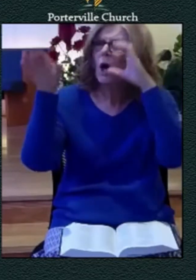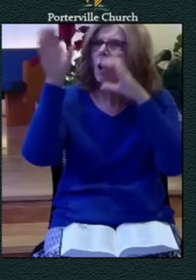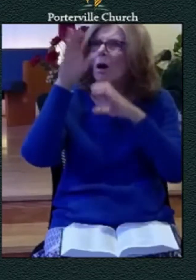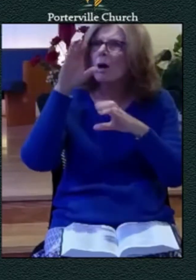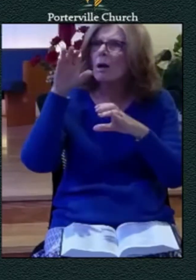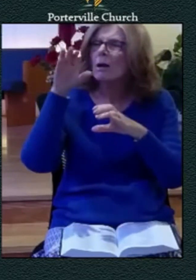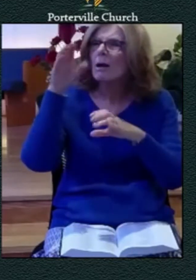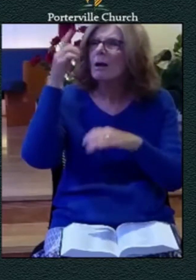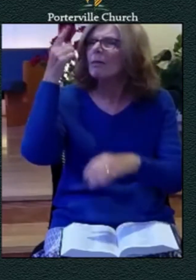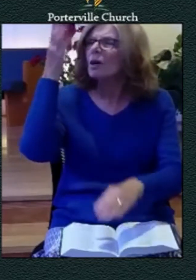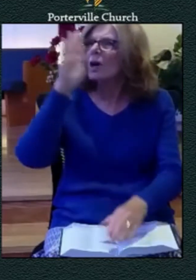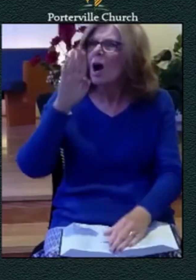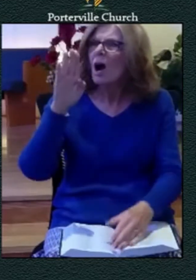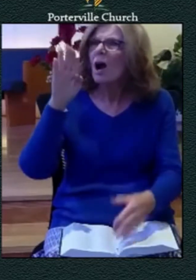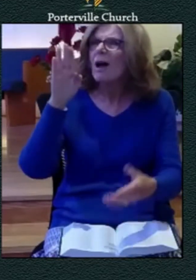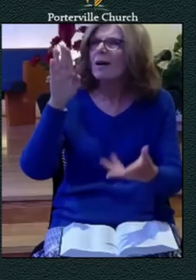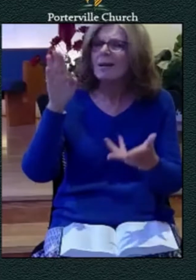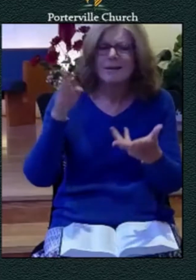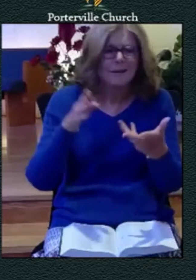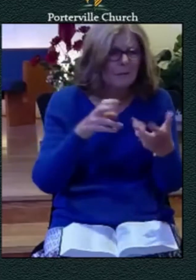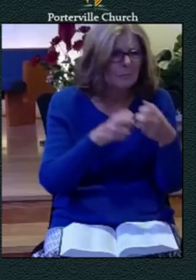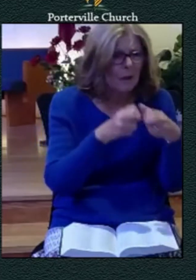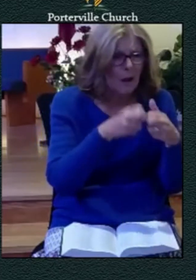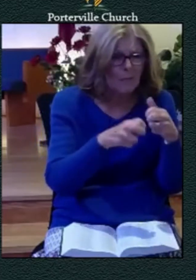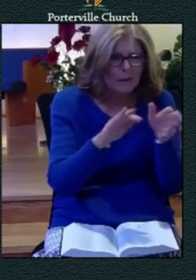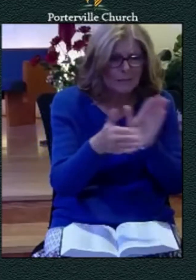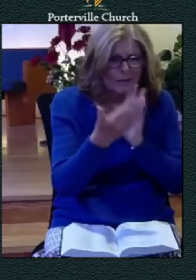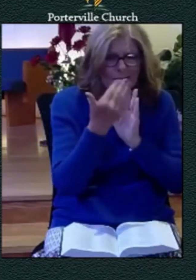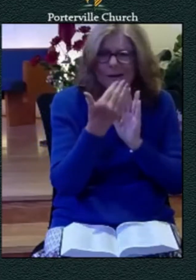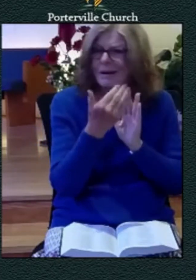that he is facing it's not an easy path